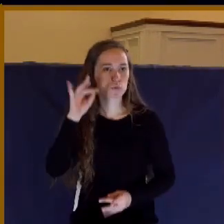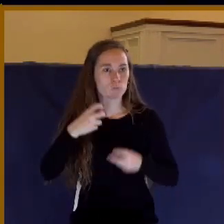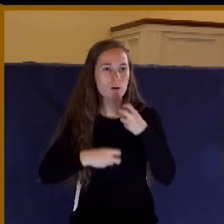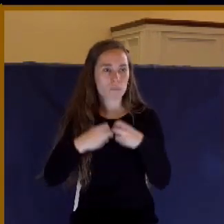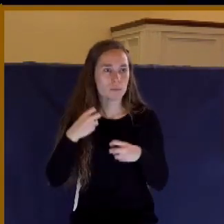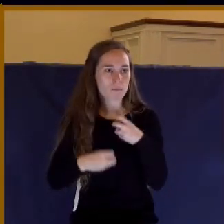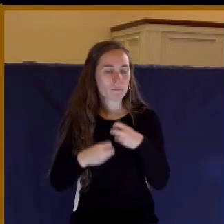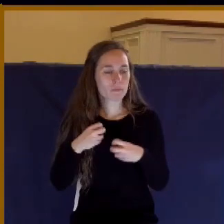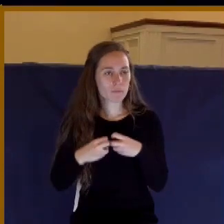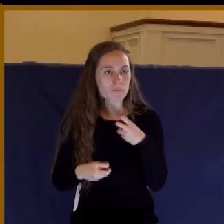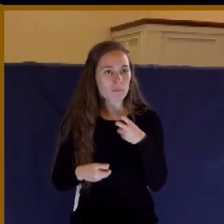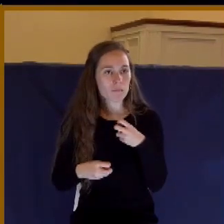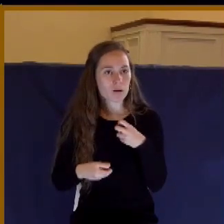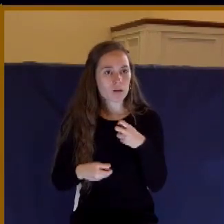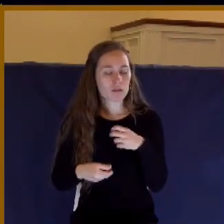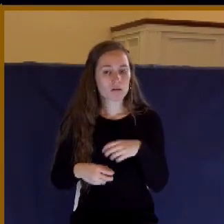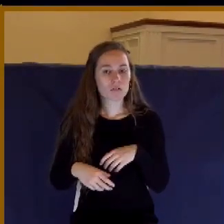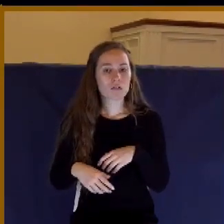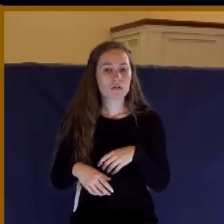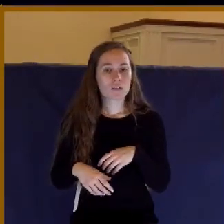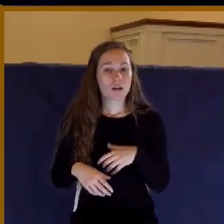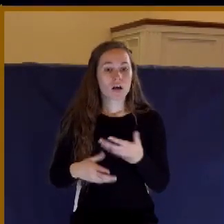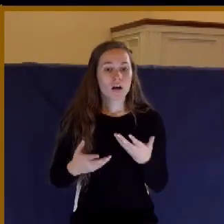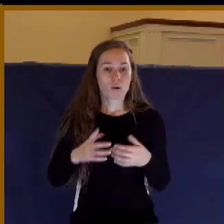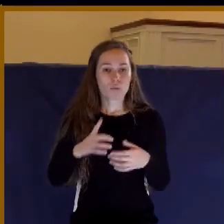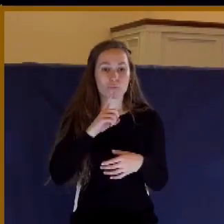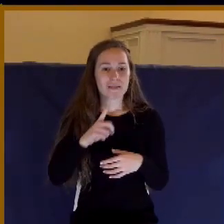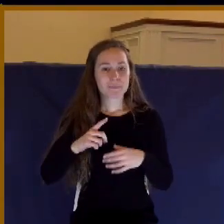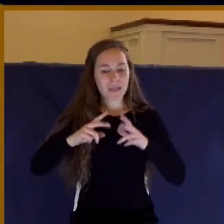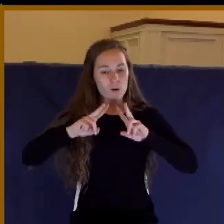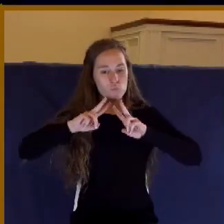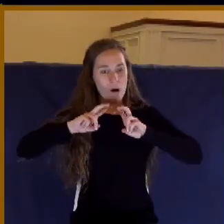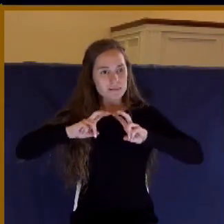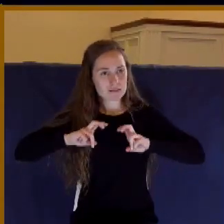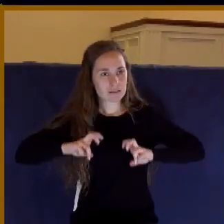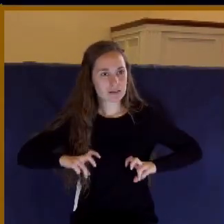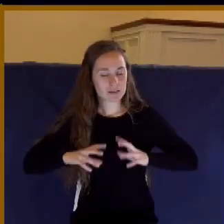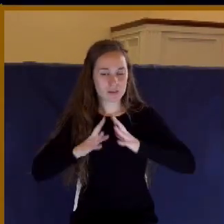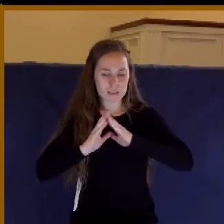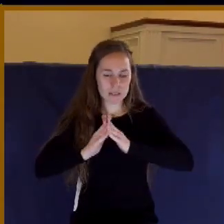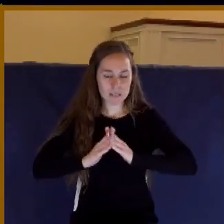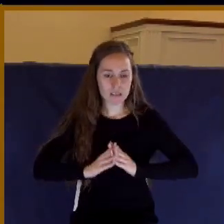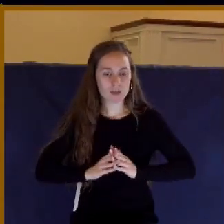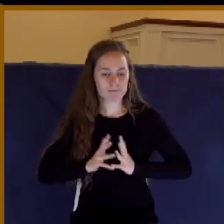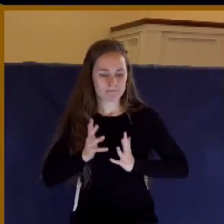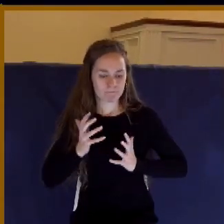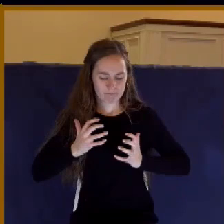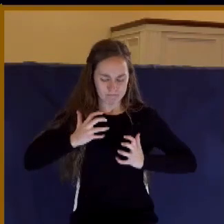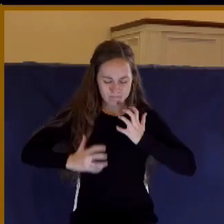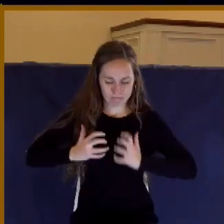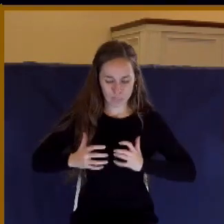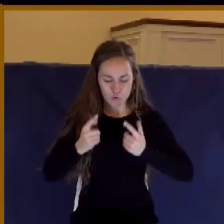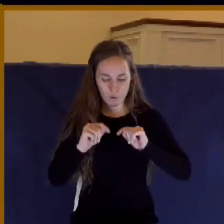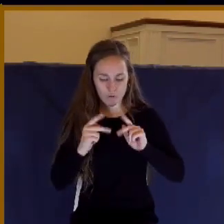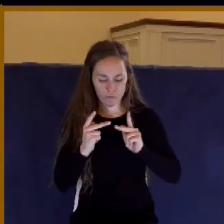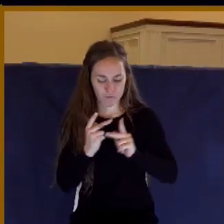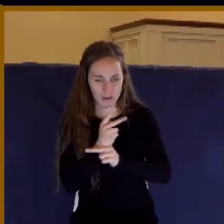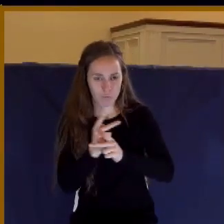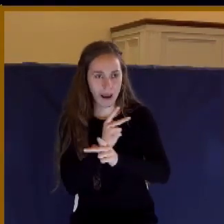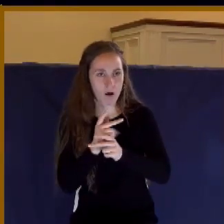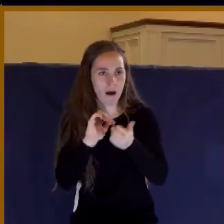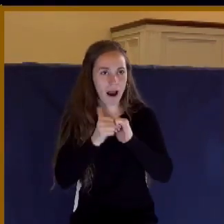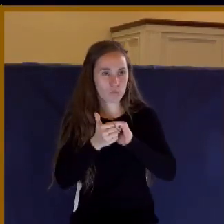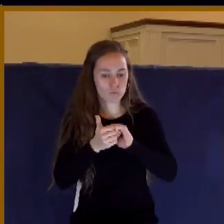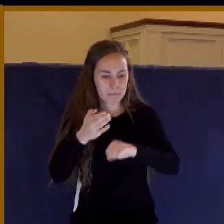away that idea of wrestling and examining yourself by just making this classification of carnal Christian. If you can put yourself in that